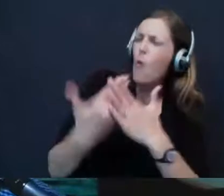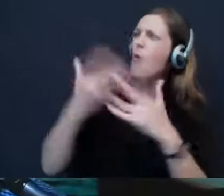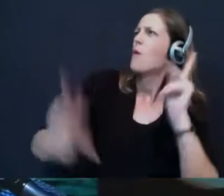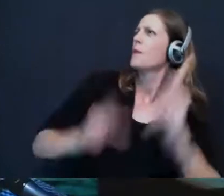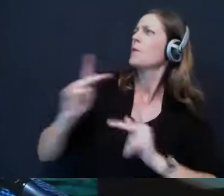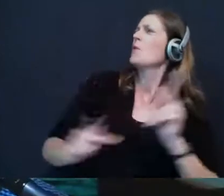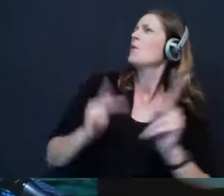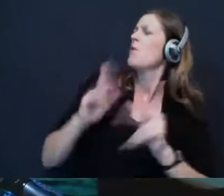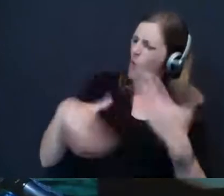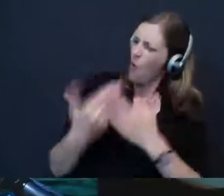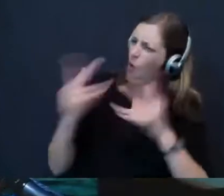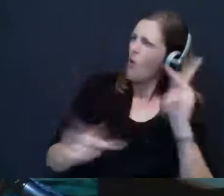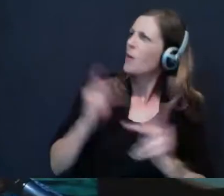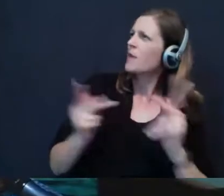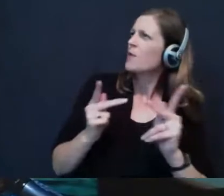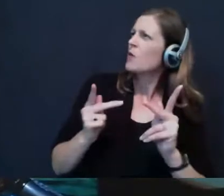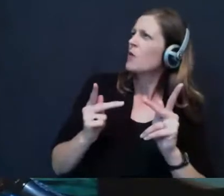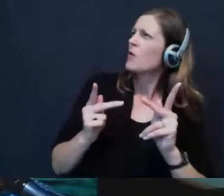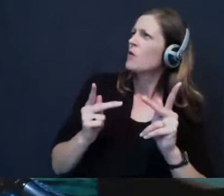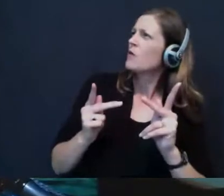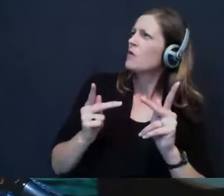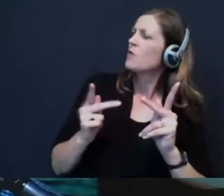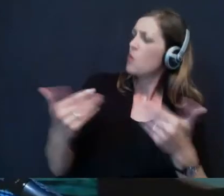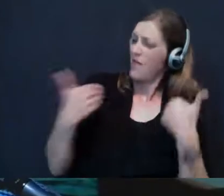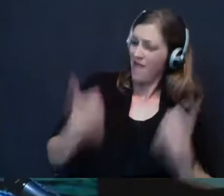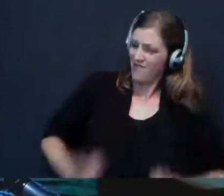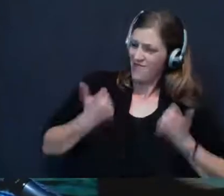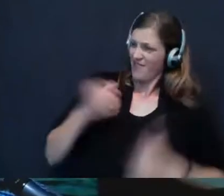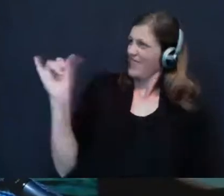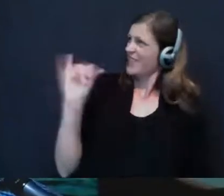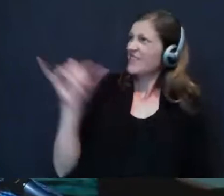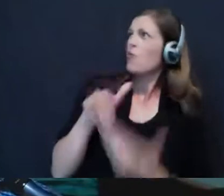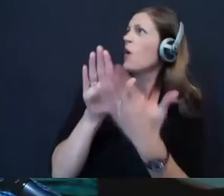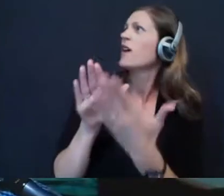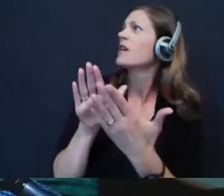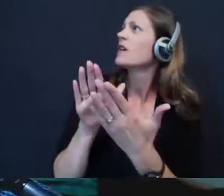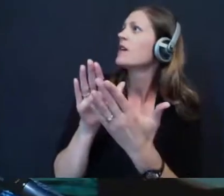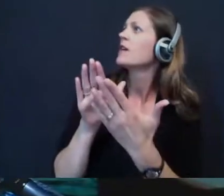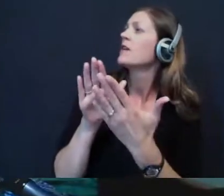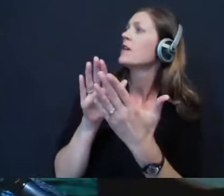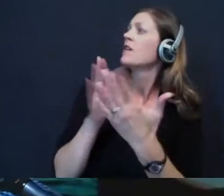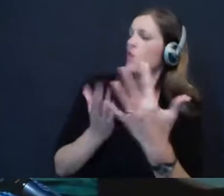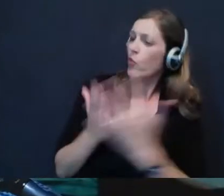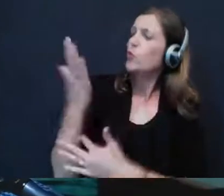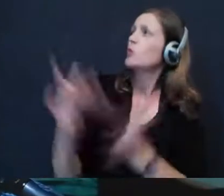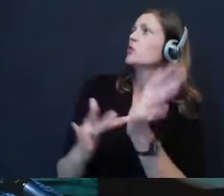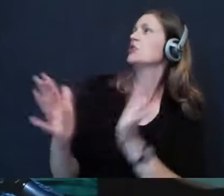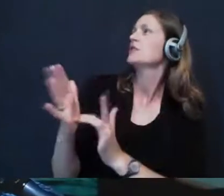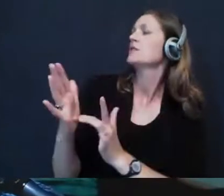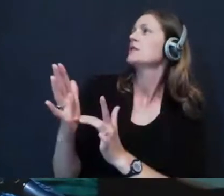will come to life the same way. And it's going to be through Jesus.